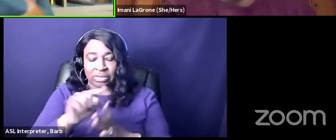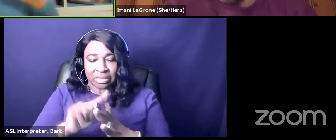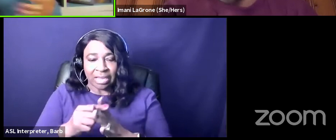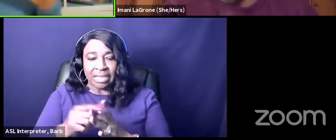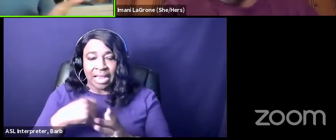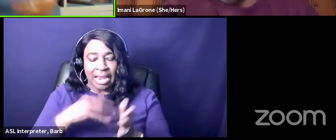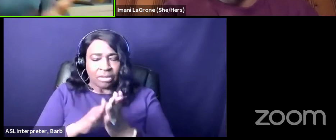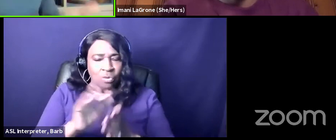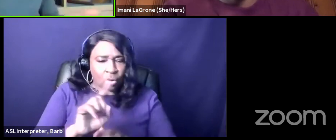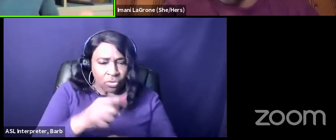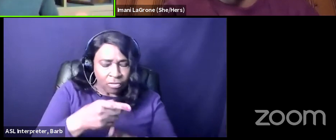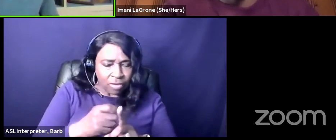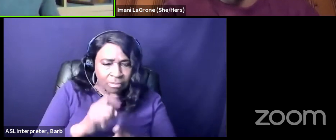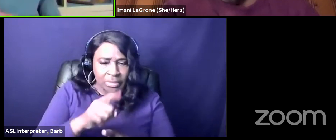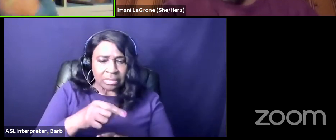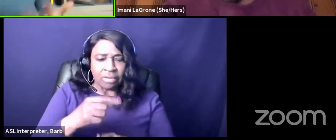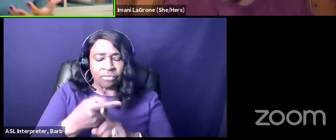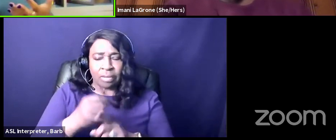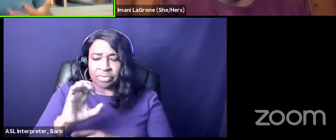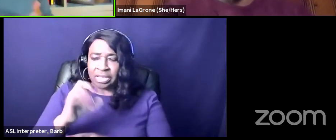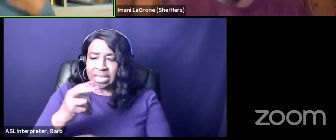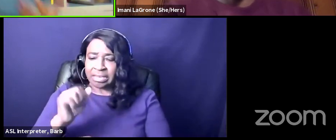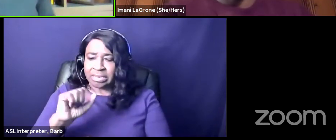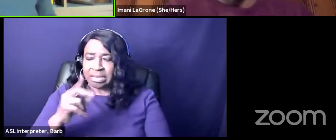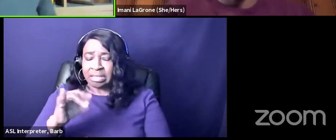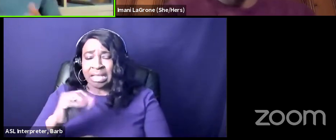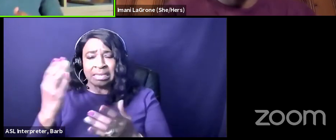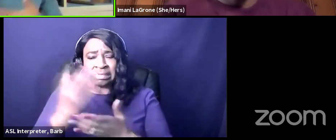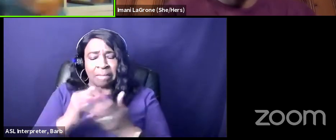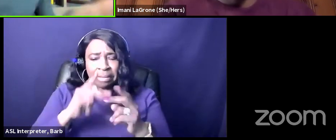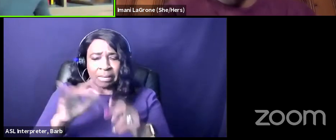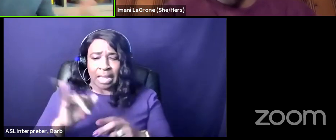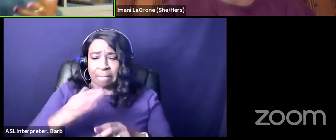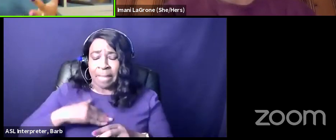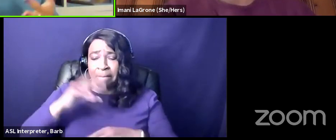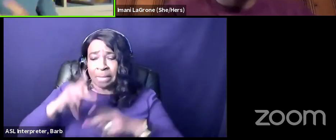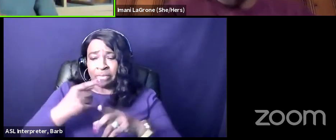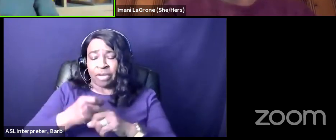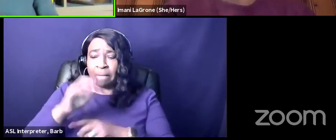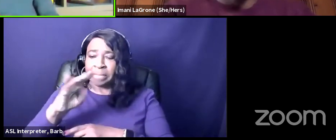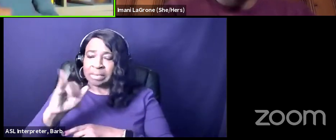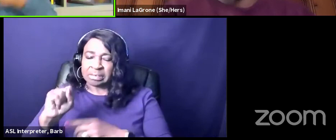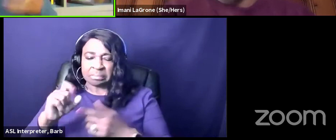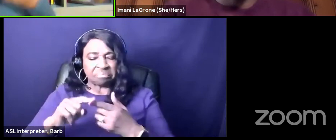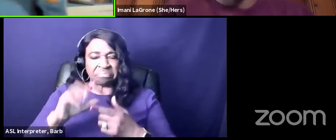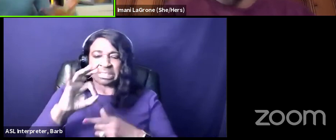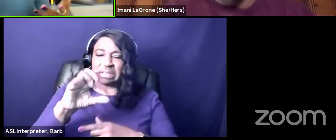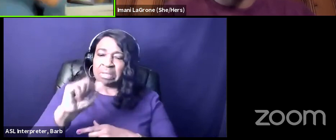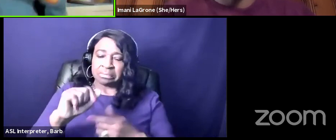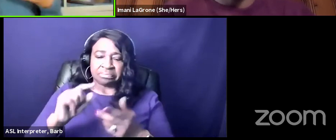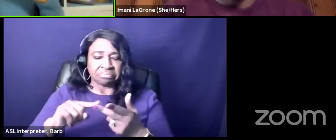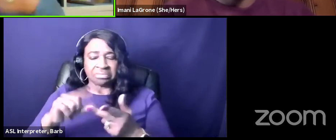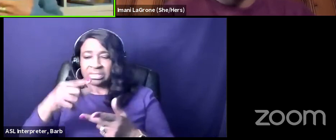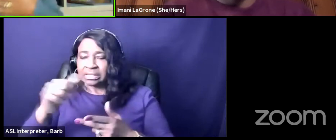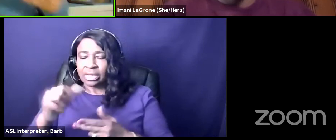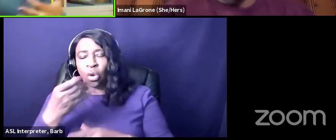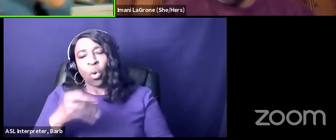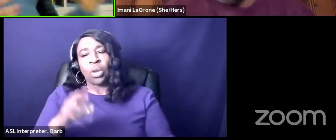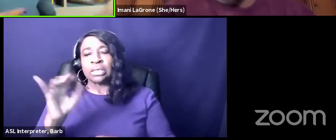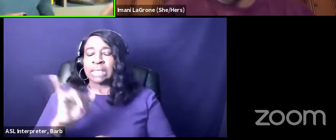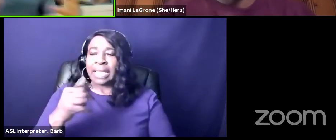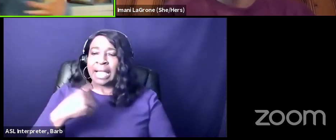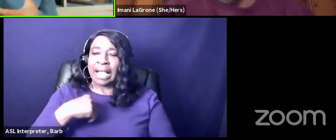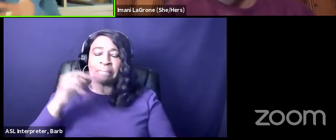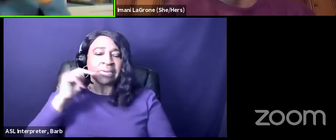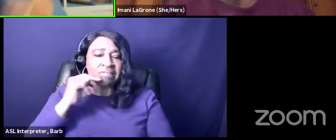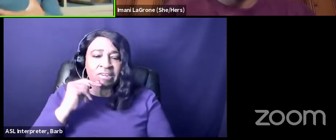but everyone's in well where are you from from and so some people like oh well my people are from mississippi or florida you know georgia or it's like oh i'm nigerian